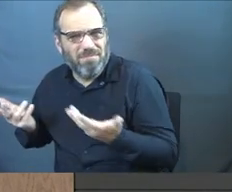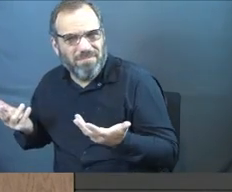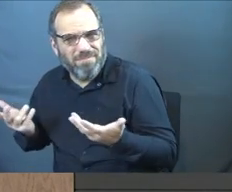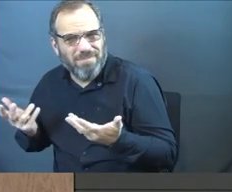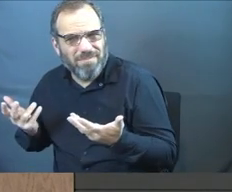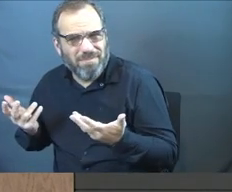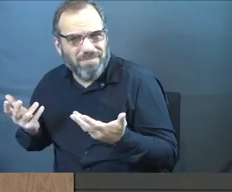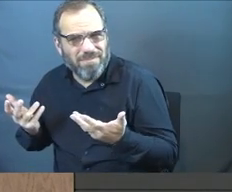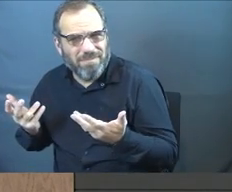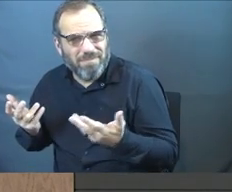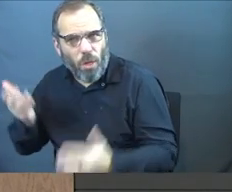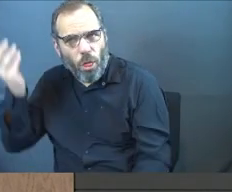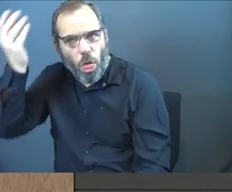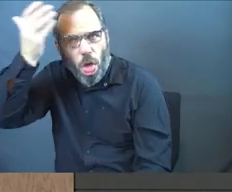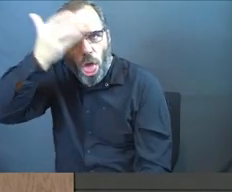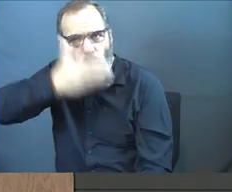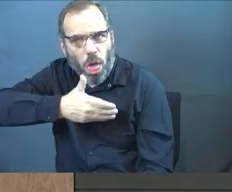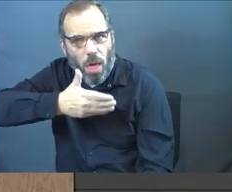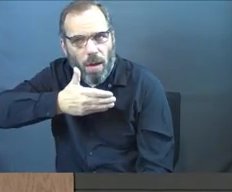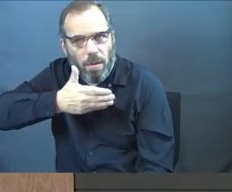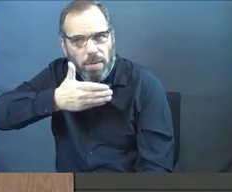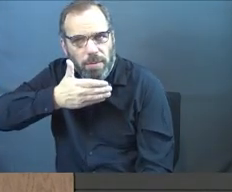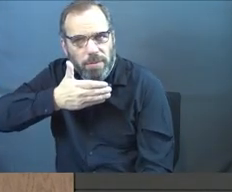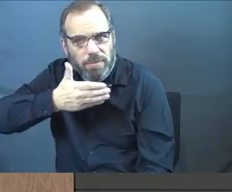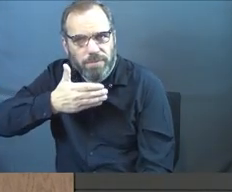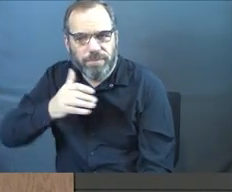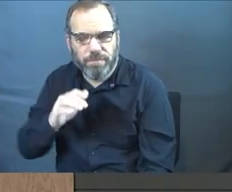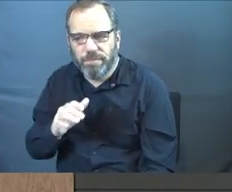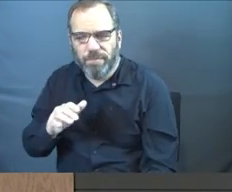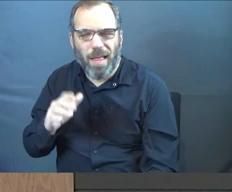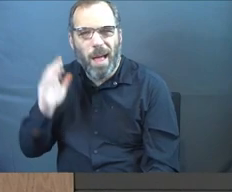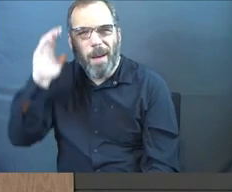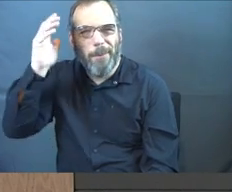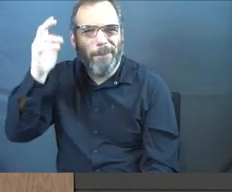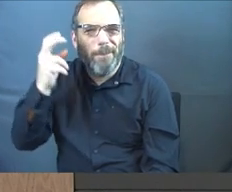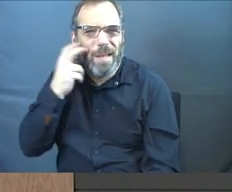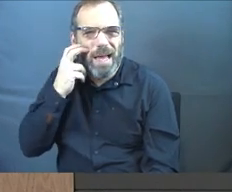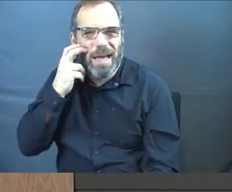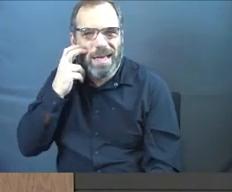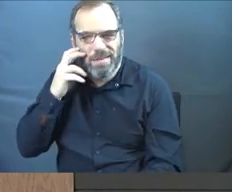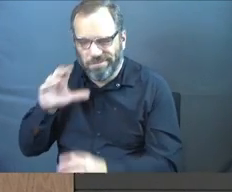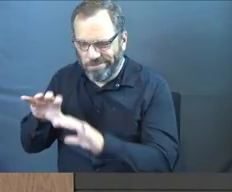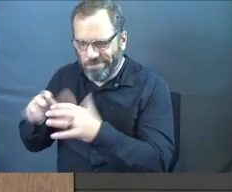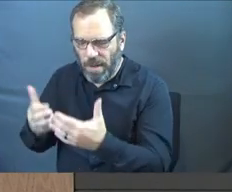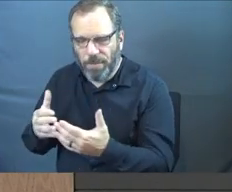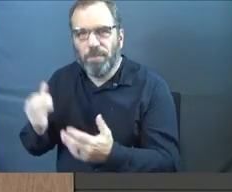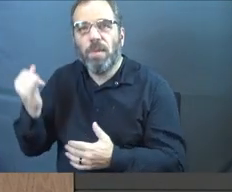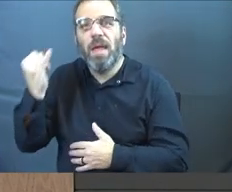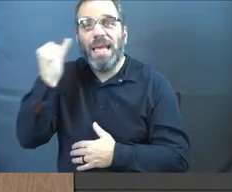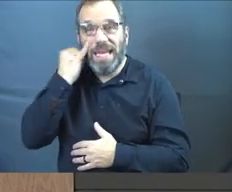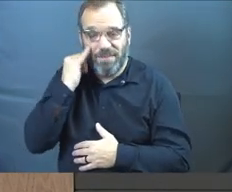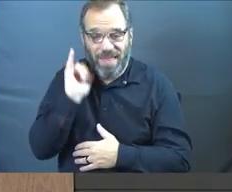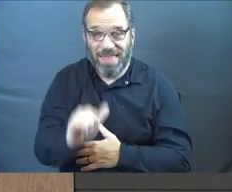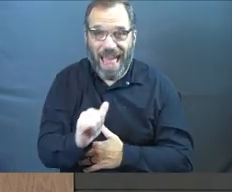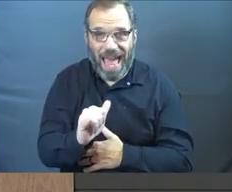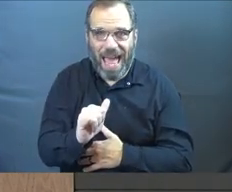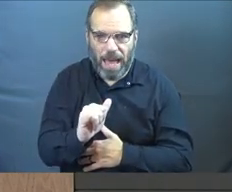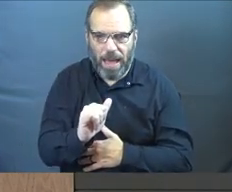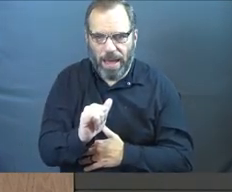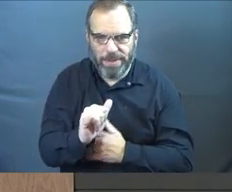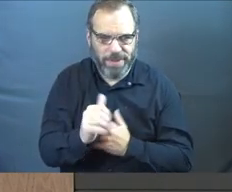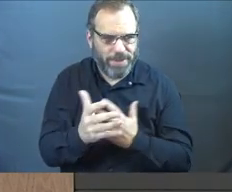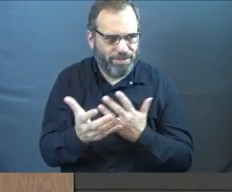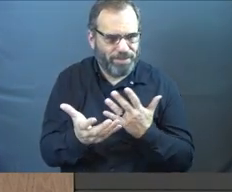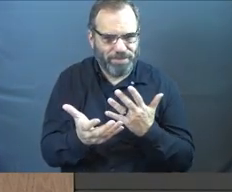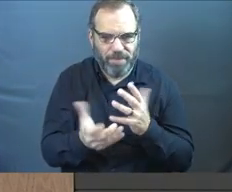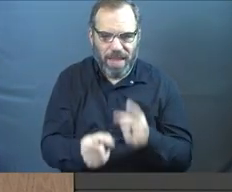Blind spots. And here's the point. If we would take the gift that